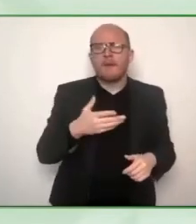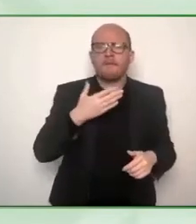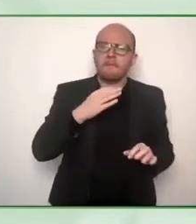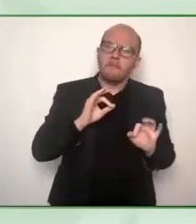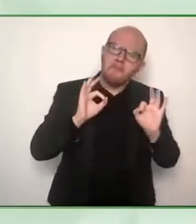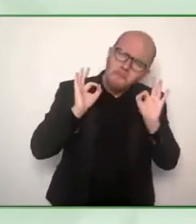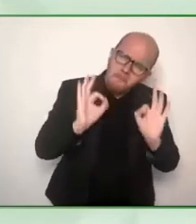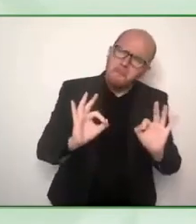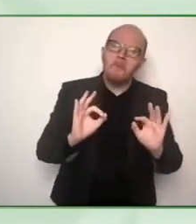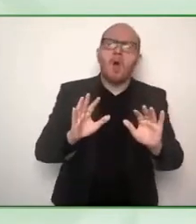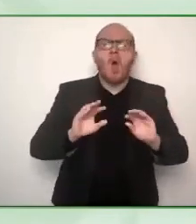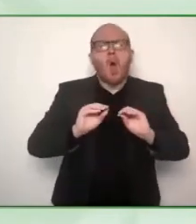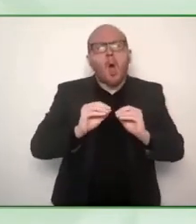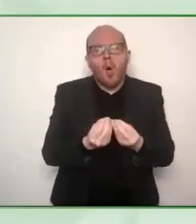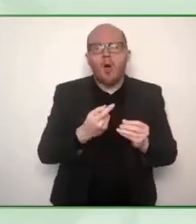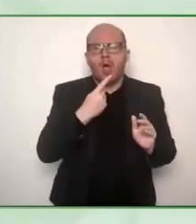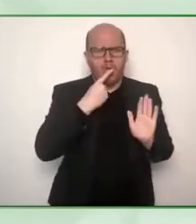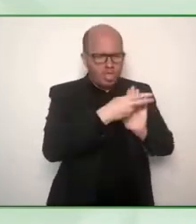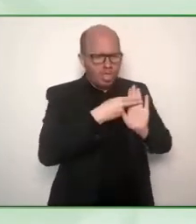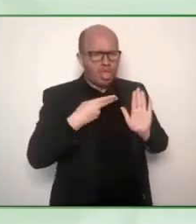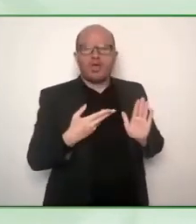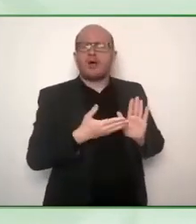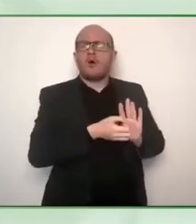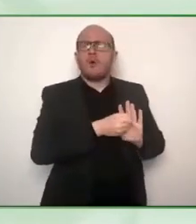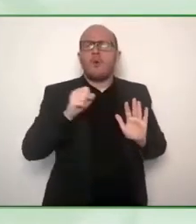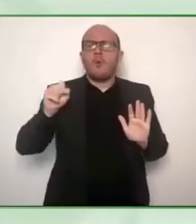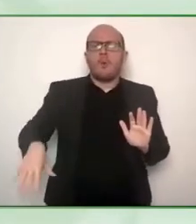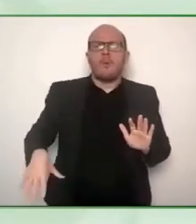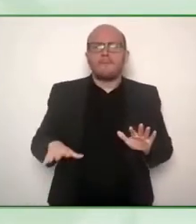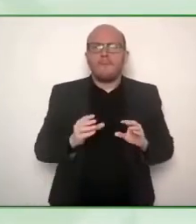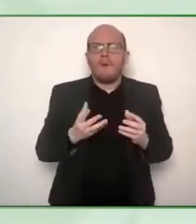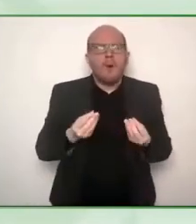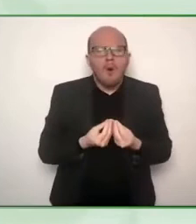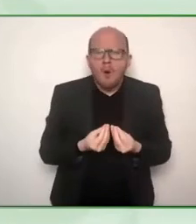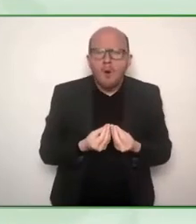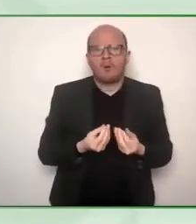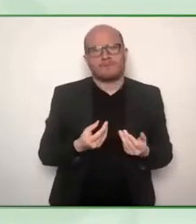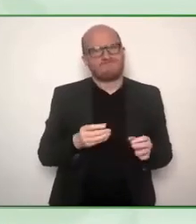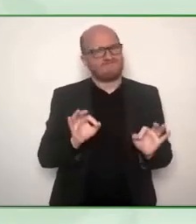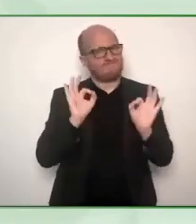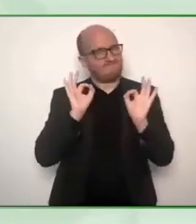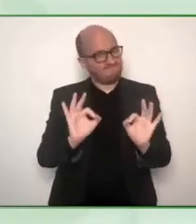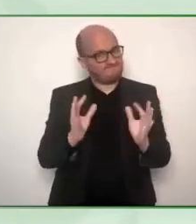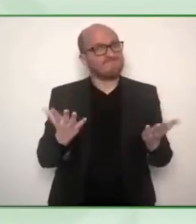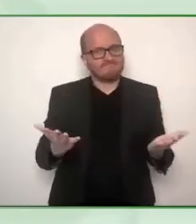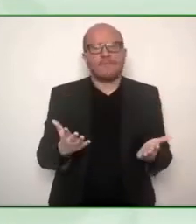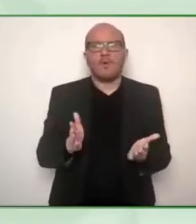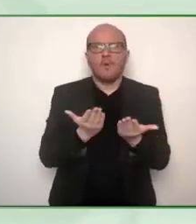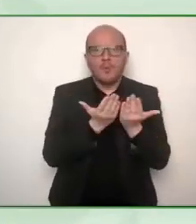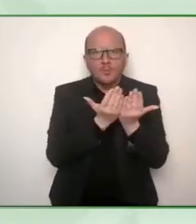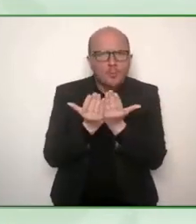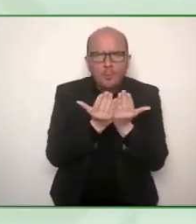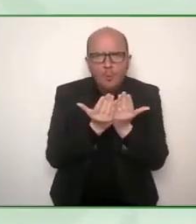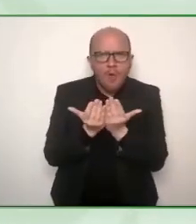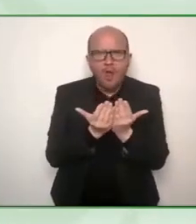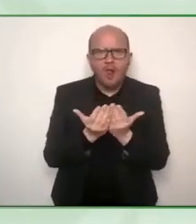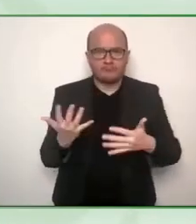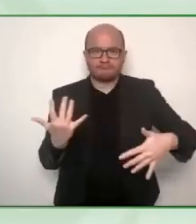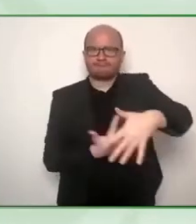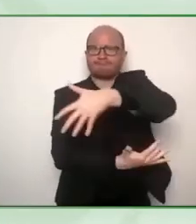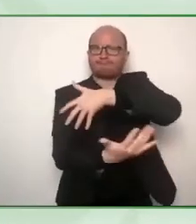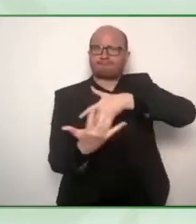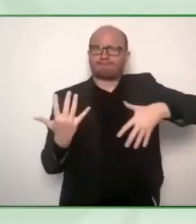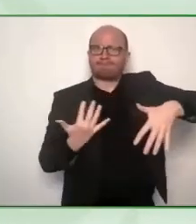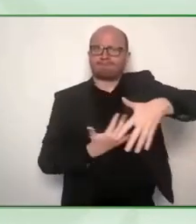disabilities one of the things that we've been doing at respectability is to put people with disabilities on screen so